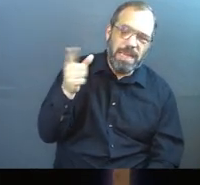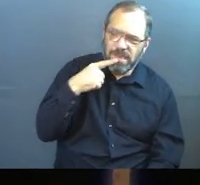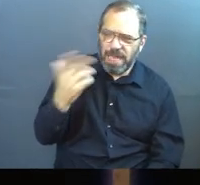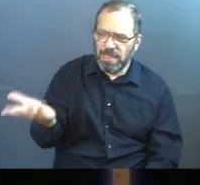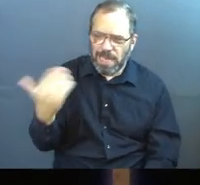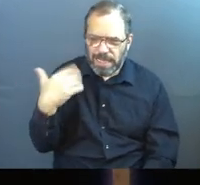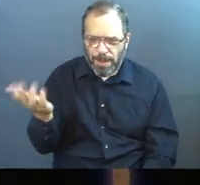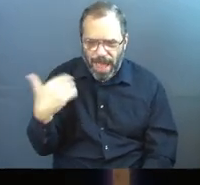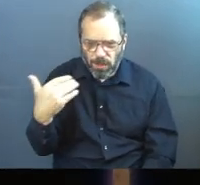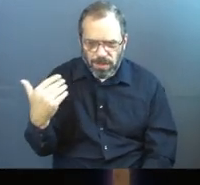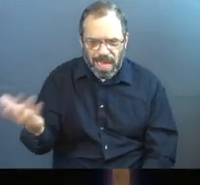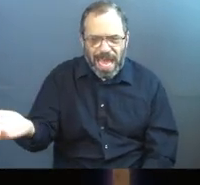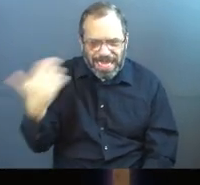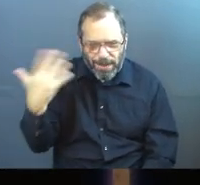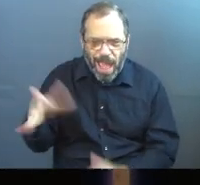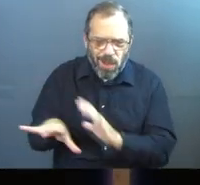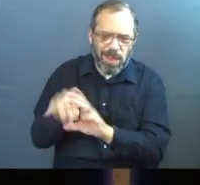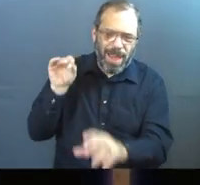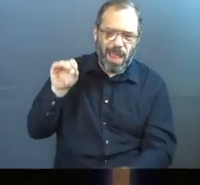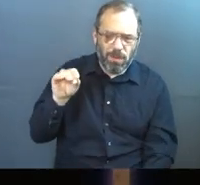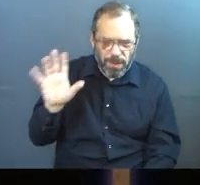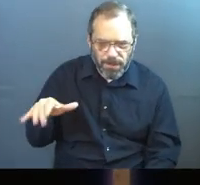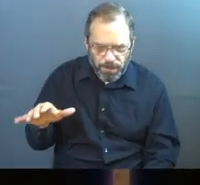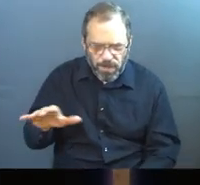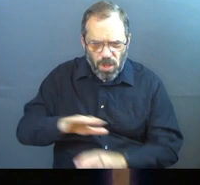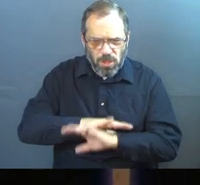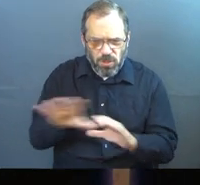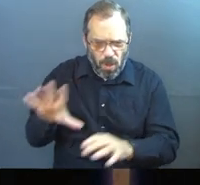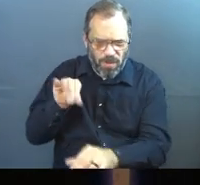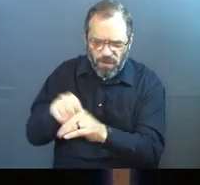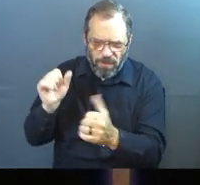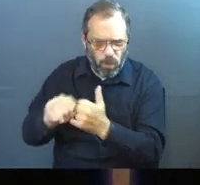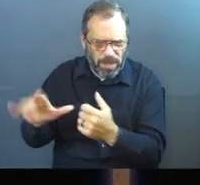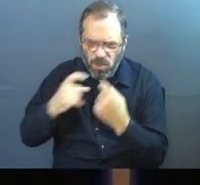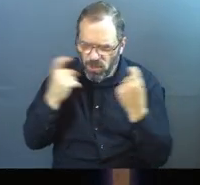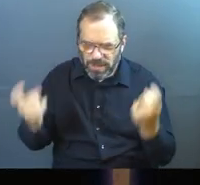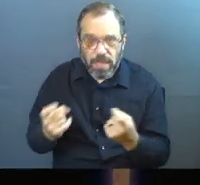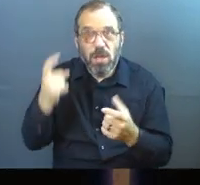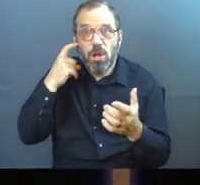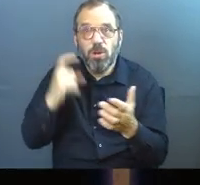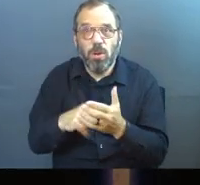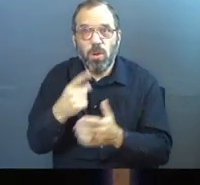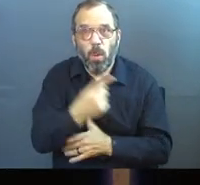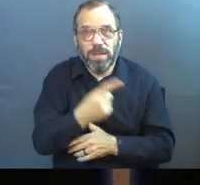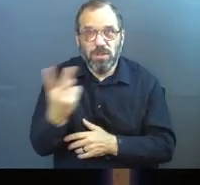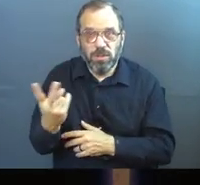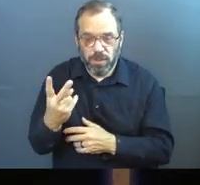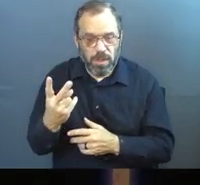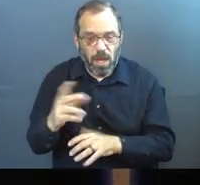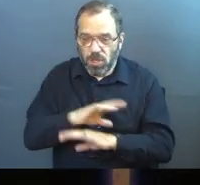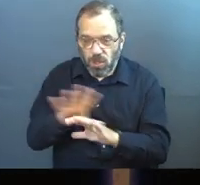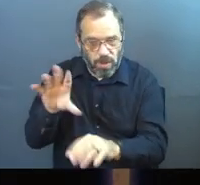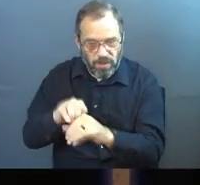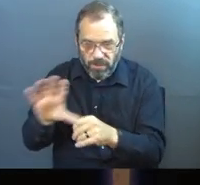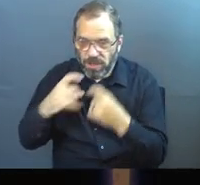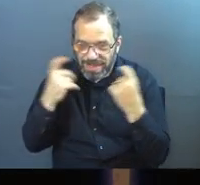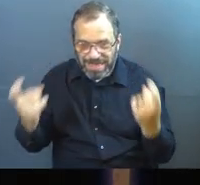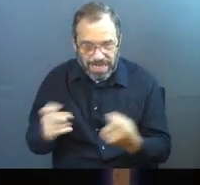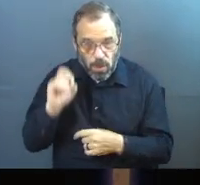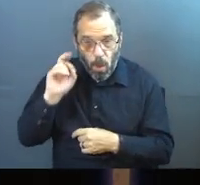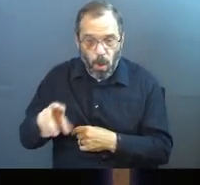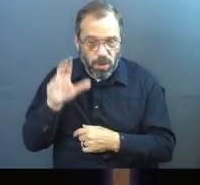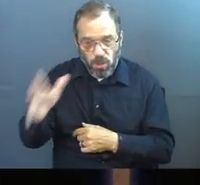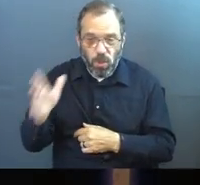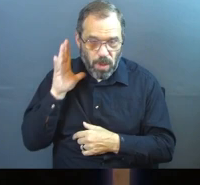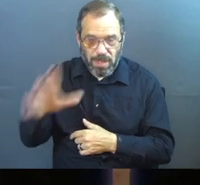says, come out of her, my people. And then he says, don't take part in her sins. Notice the one, two here. Don't take part in her sins or